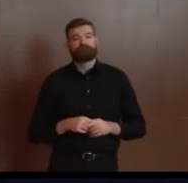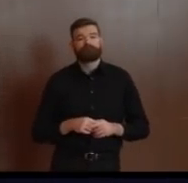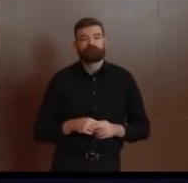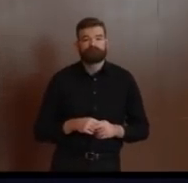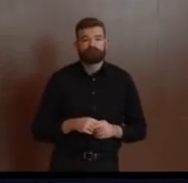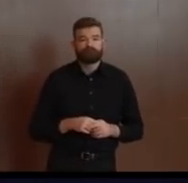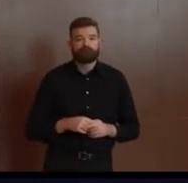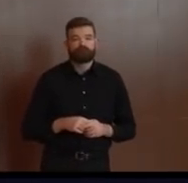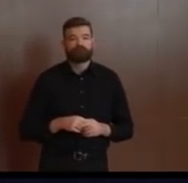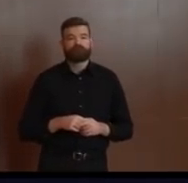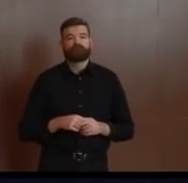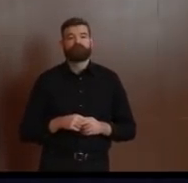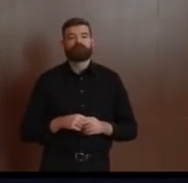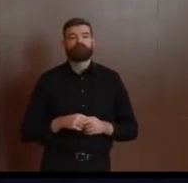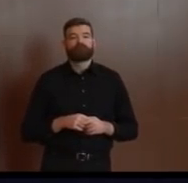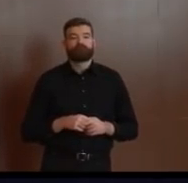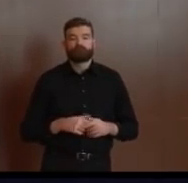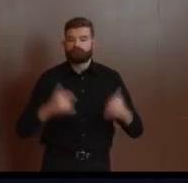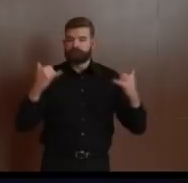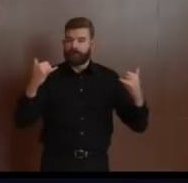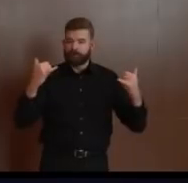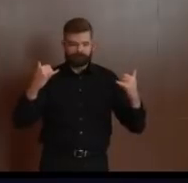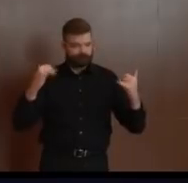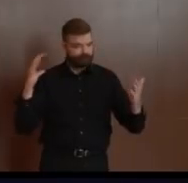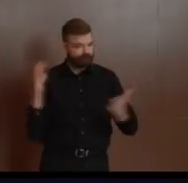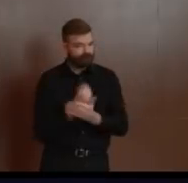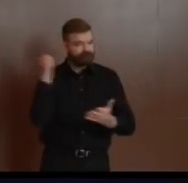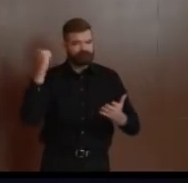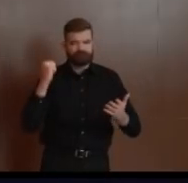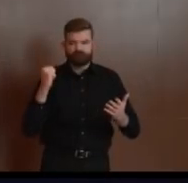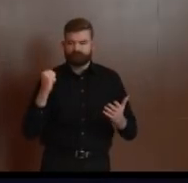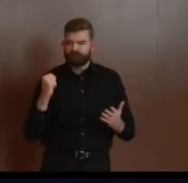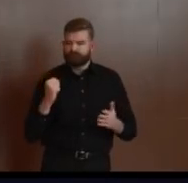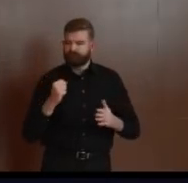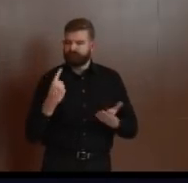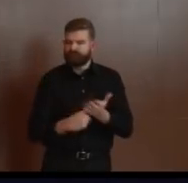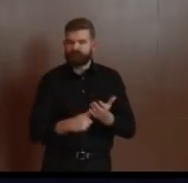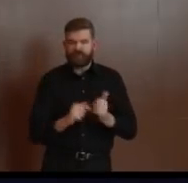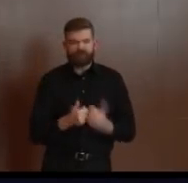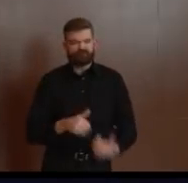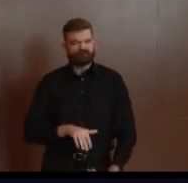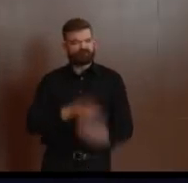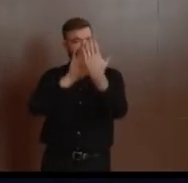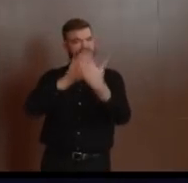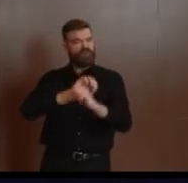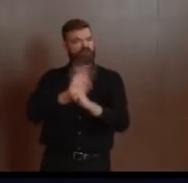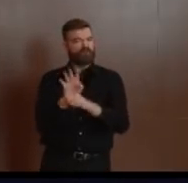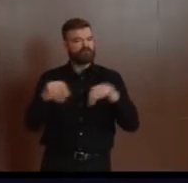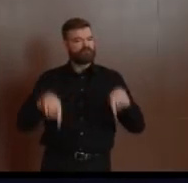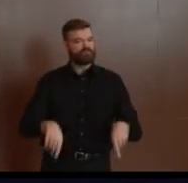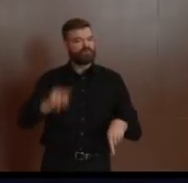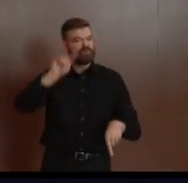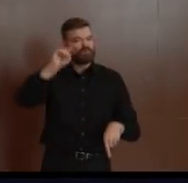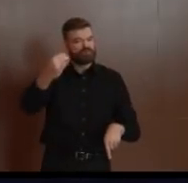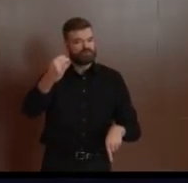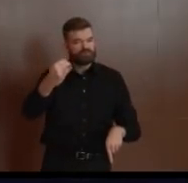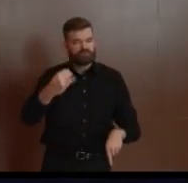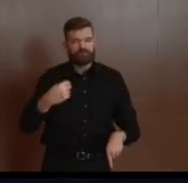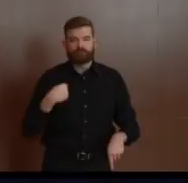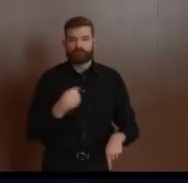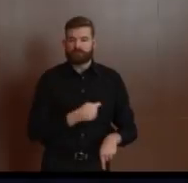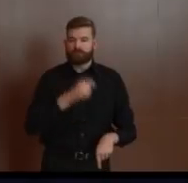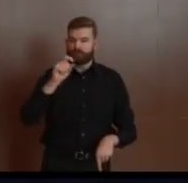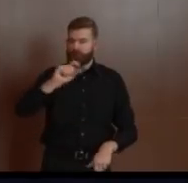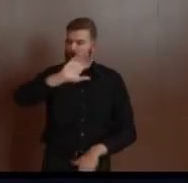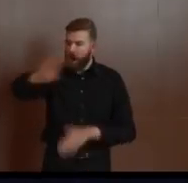against COVID-19. As part of that effort, we're constantly trying to sharpen our data to make informed decisions and resource